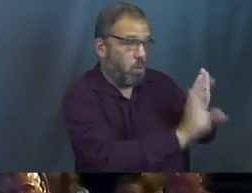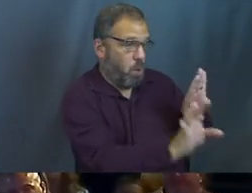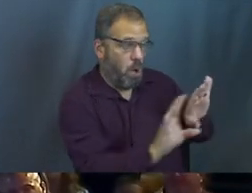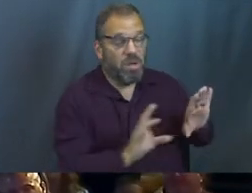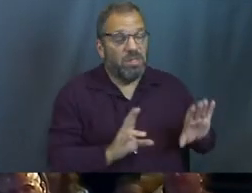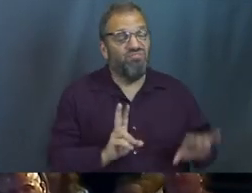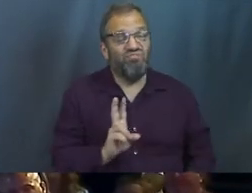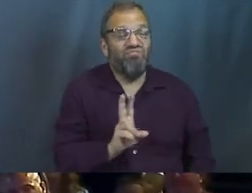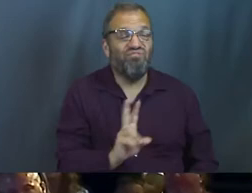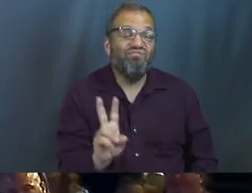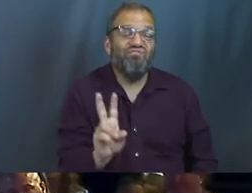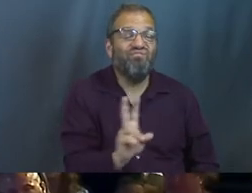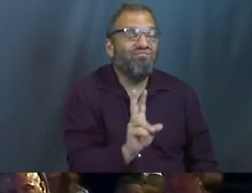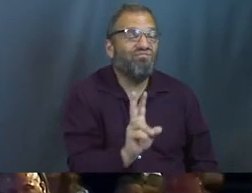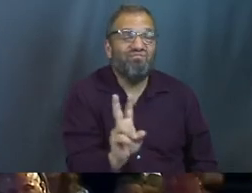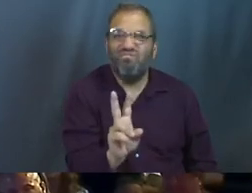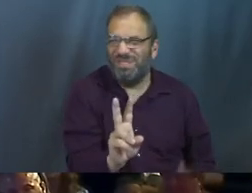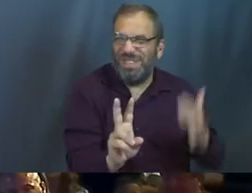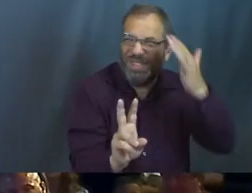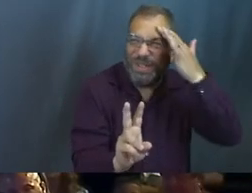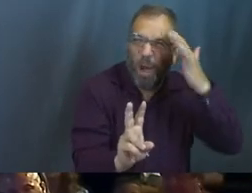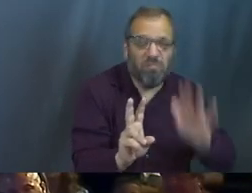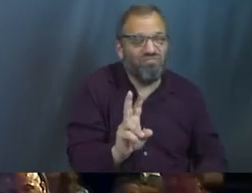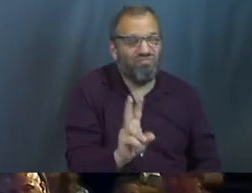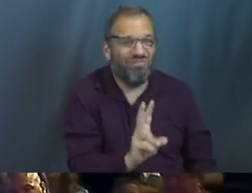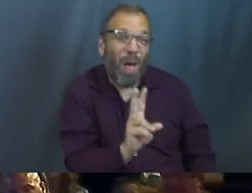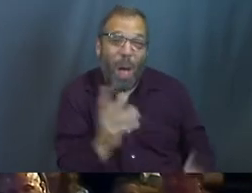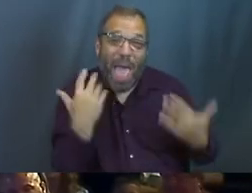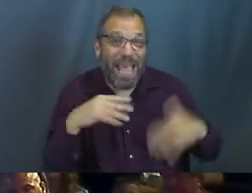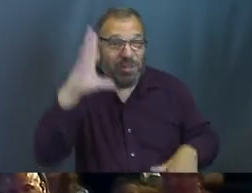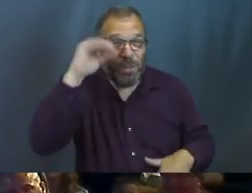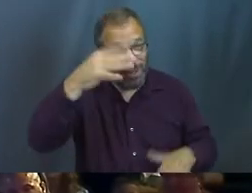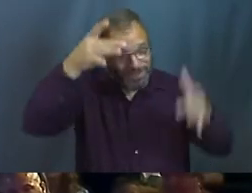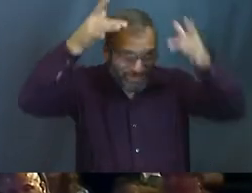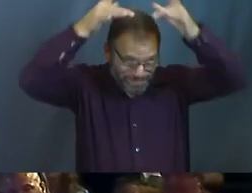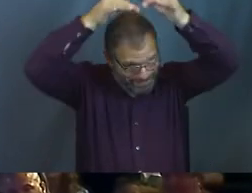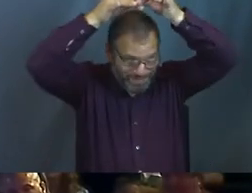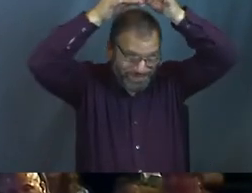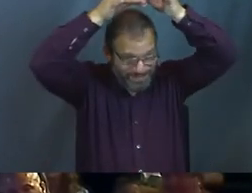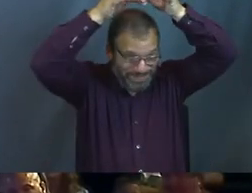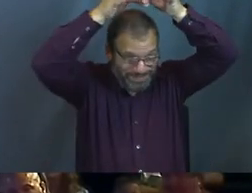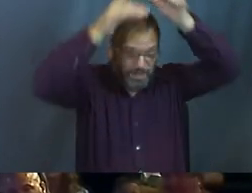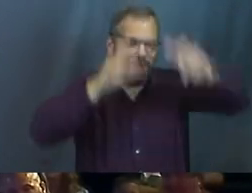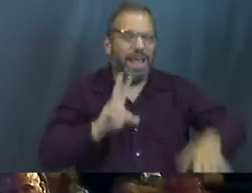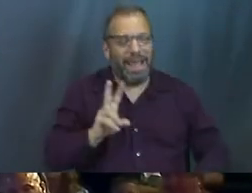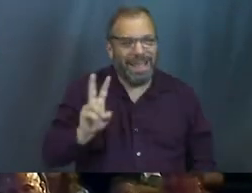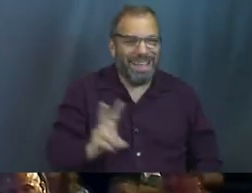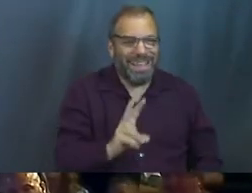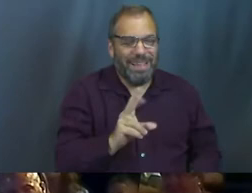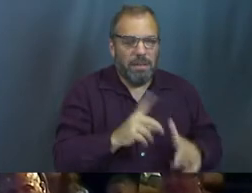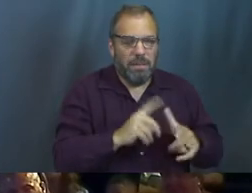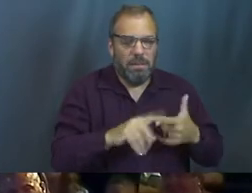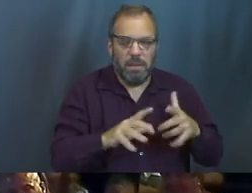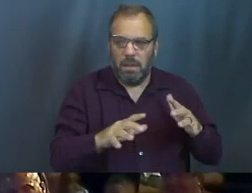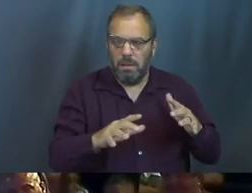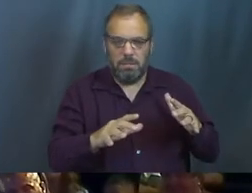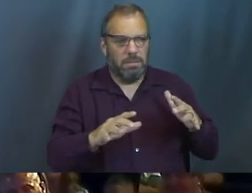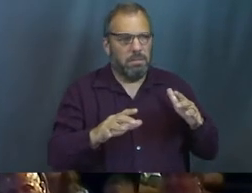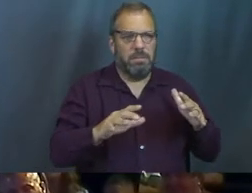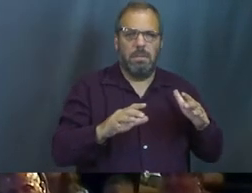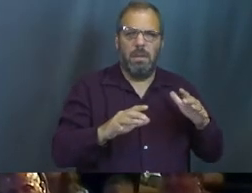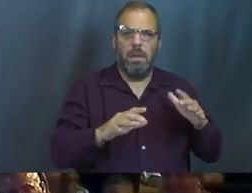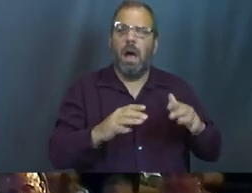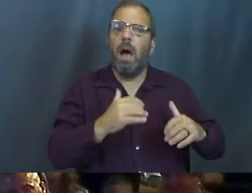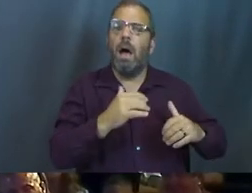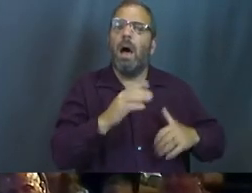the sidewalk, getting home, you know, just being peaceful, angelic little boys. You know what I'm saying? Just getting there. And all of a sudden, this MP